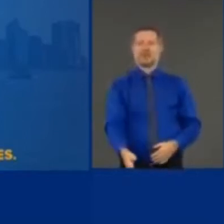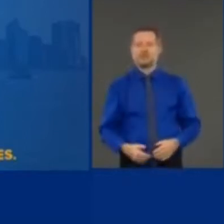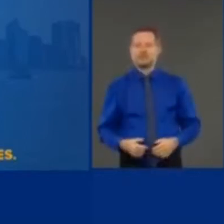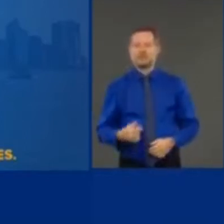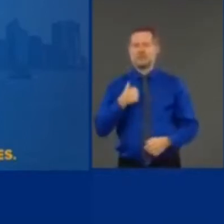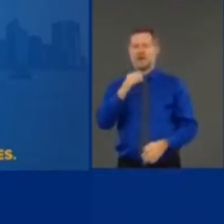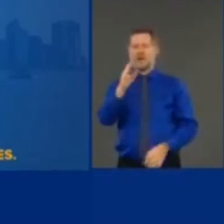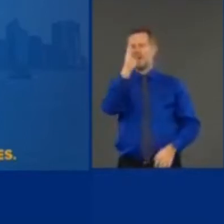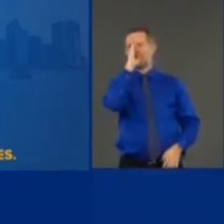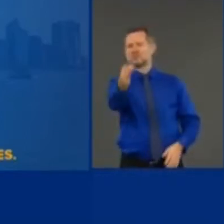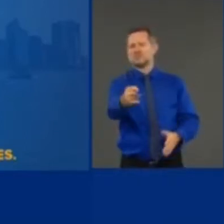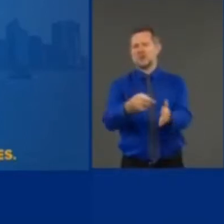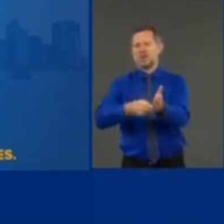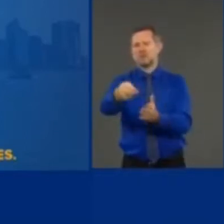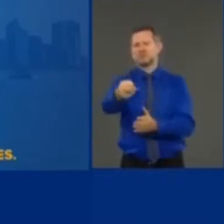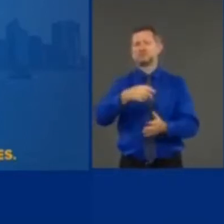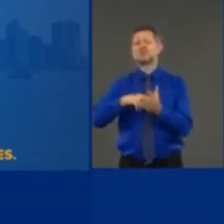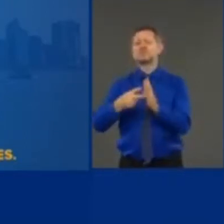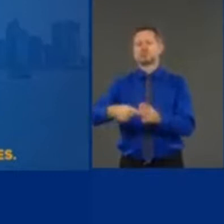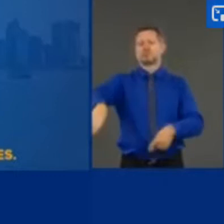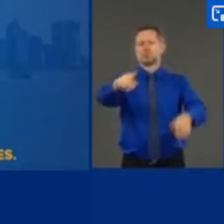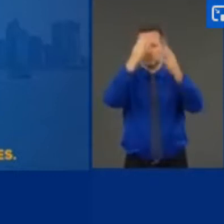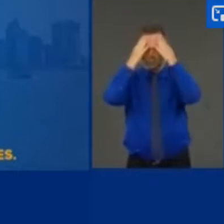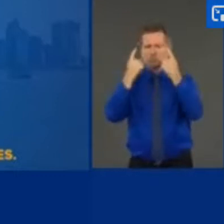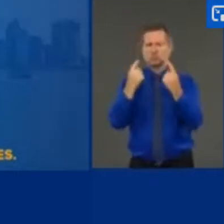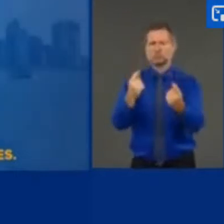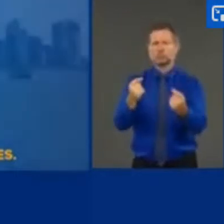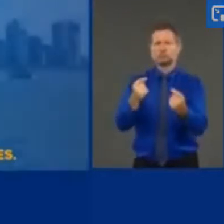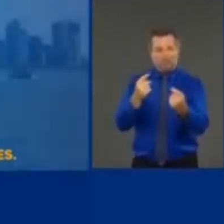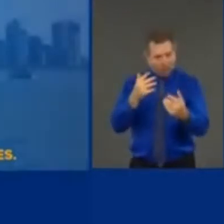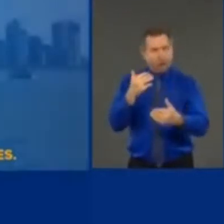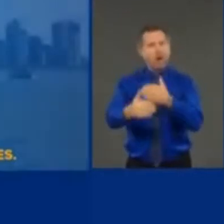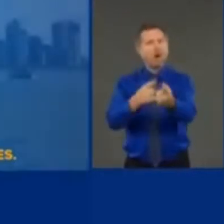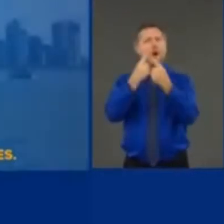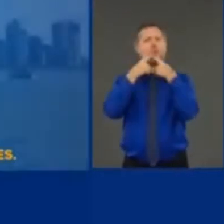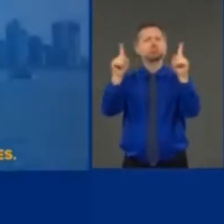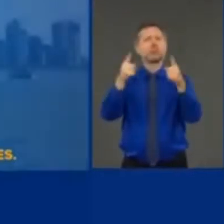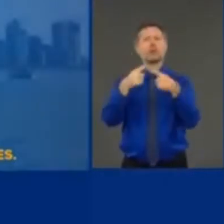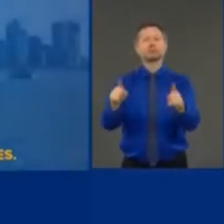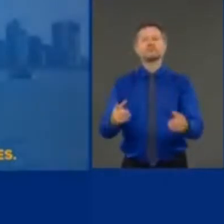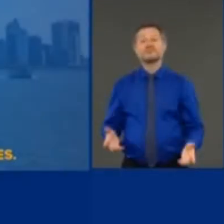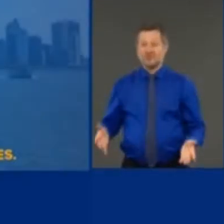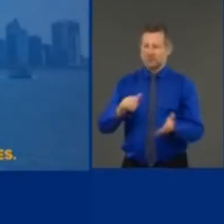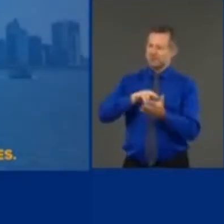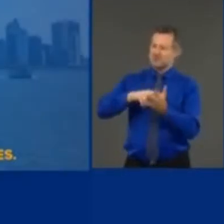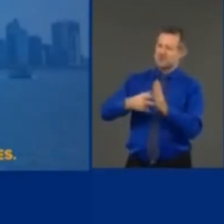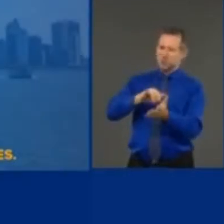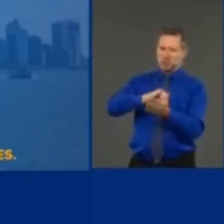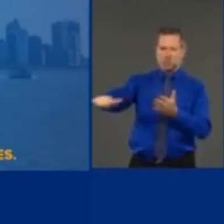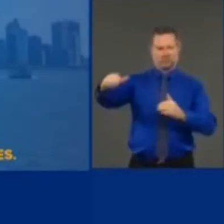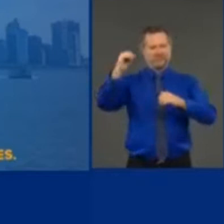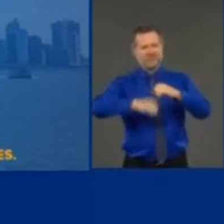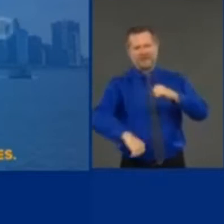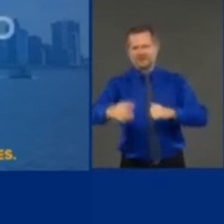truth so they knew what to do and they did it that's what we call being New York tough and